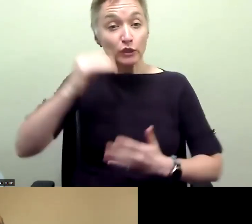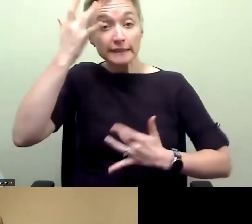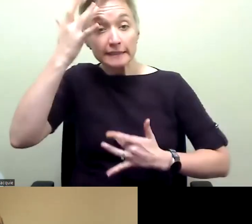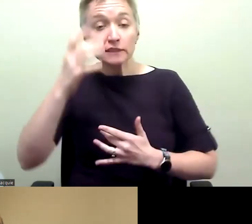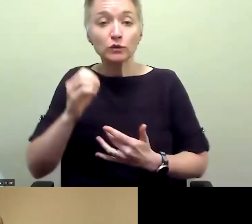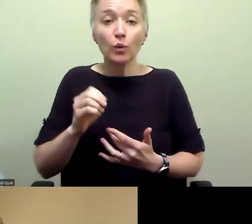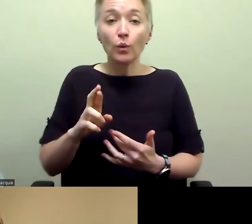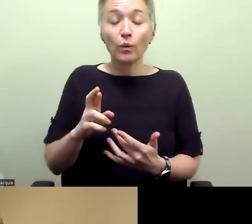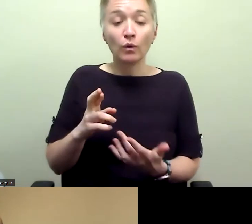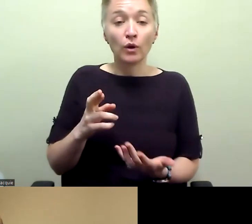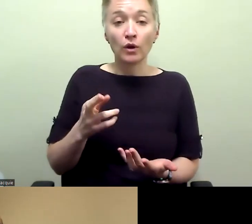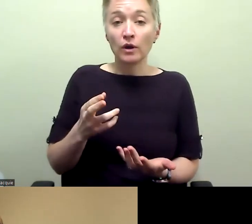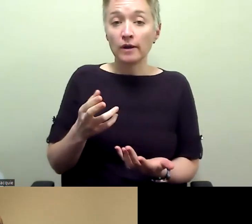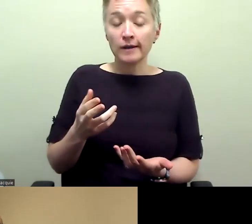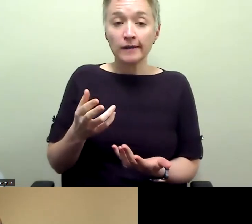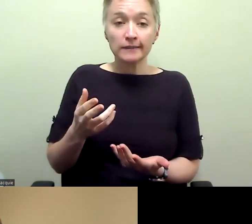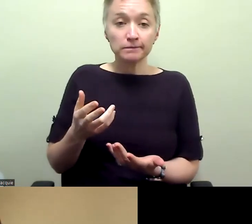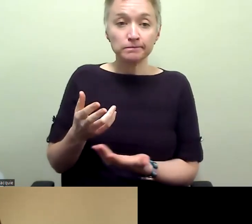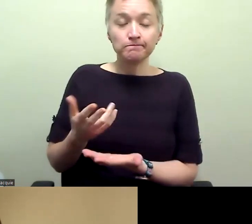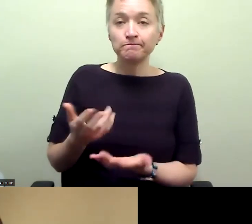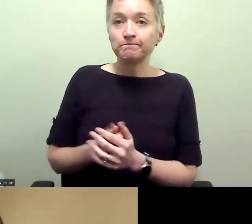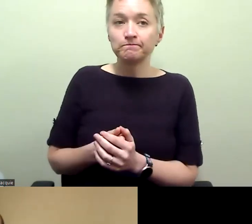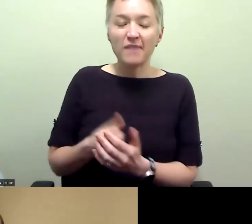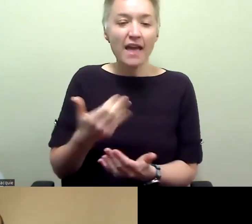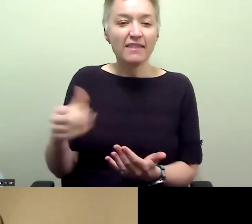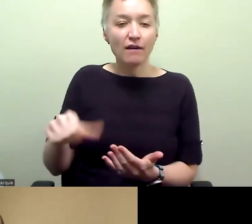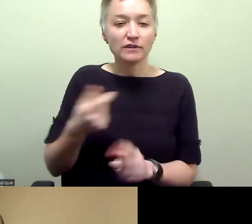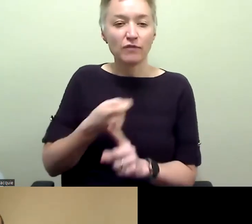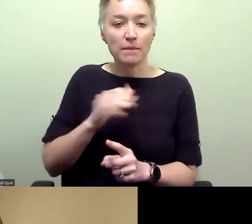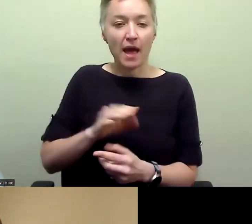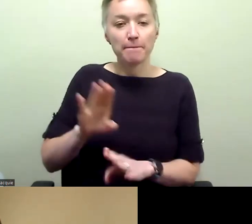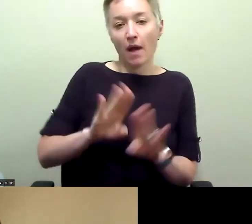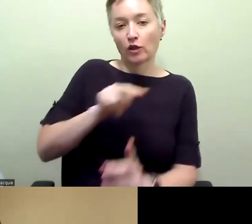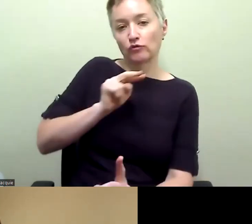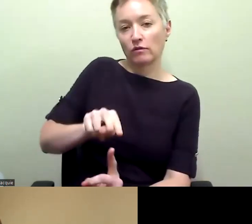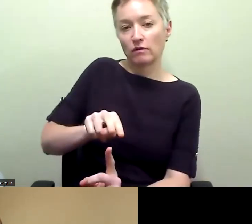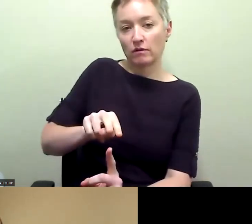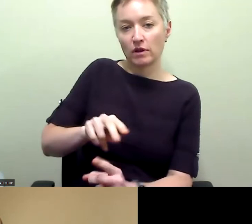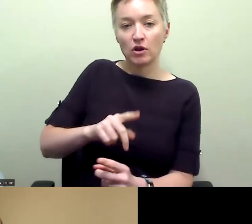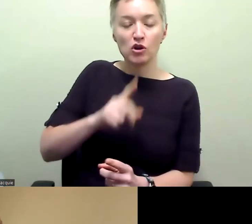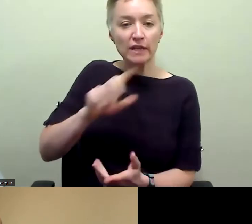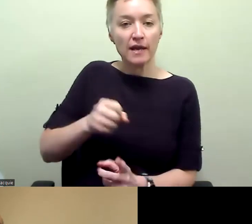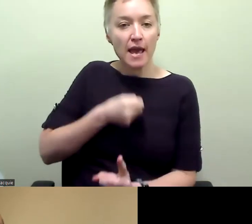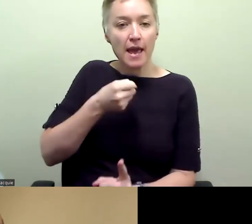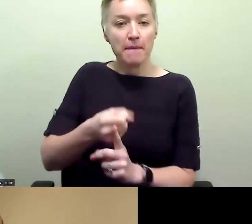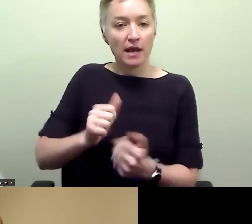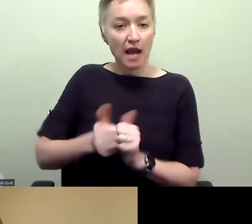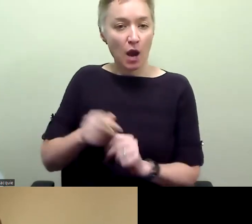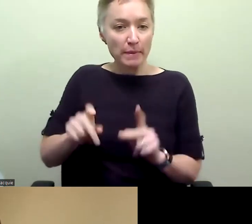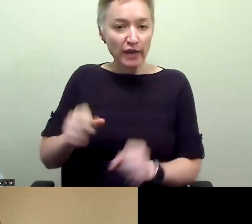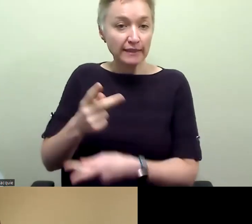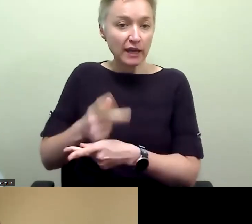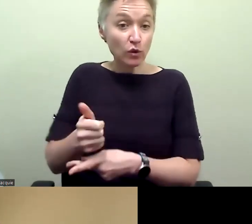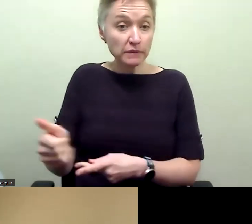things that are, um, from the biological realm that impact their ability to either take care of themselves